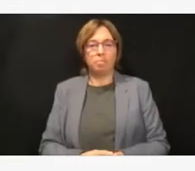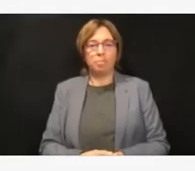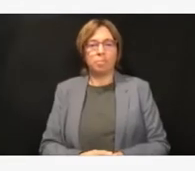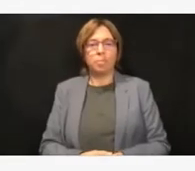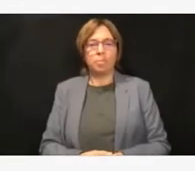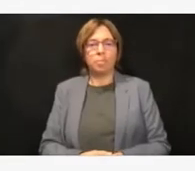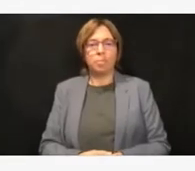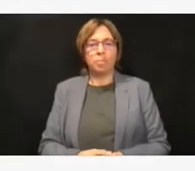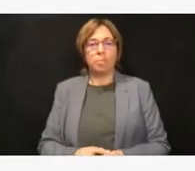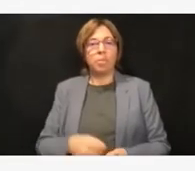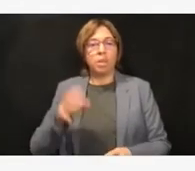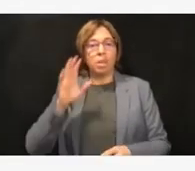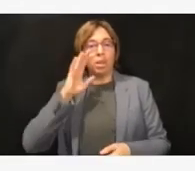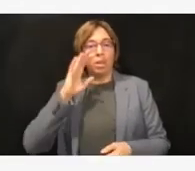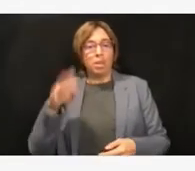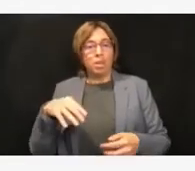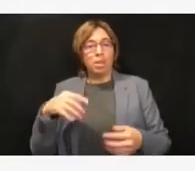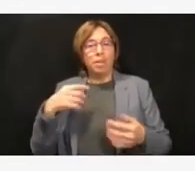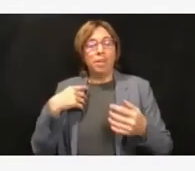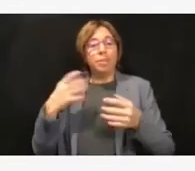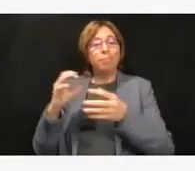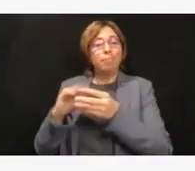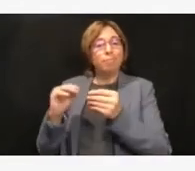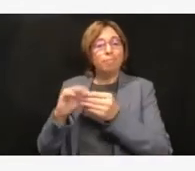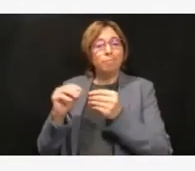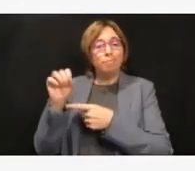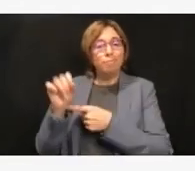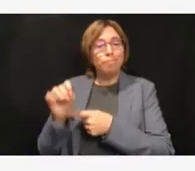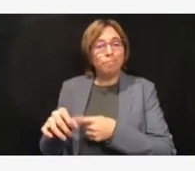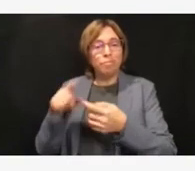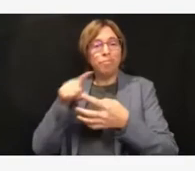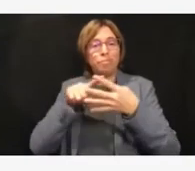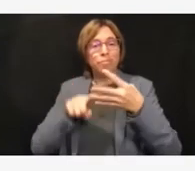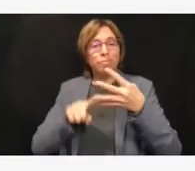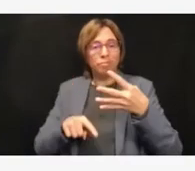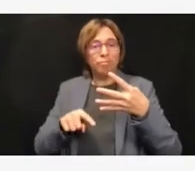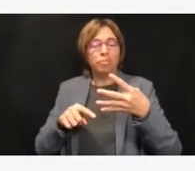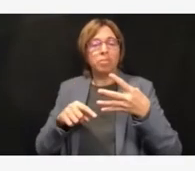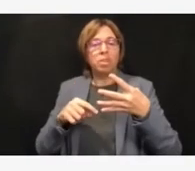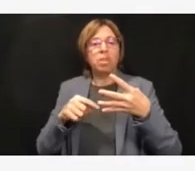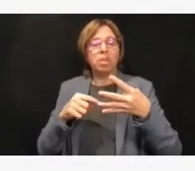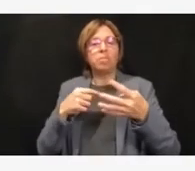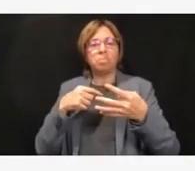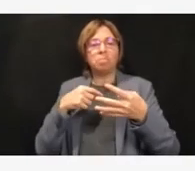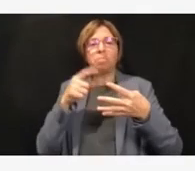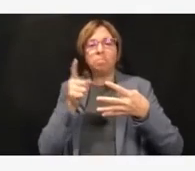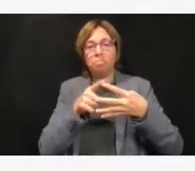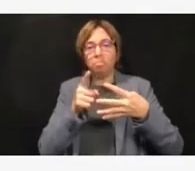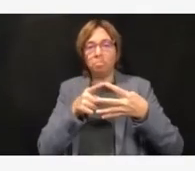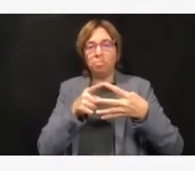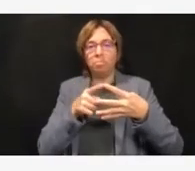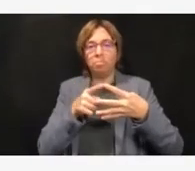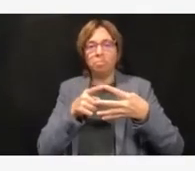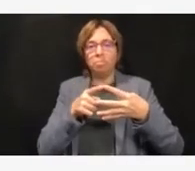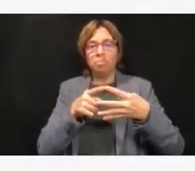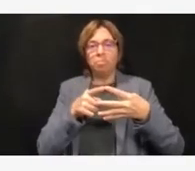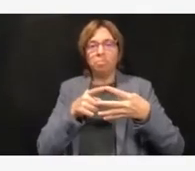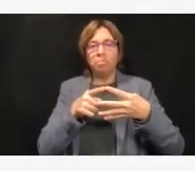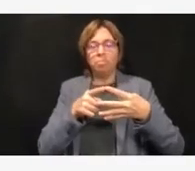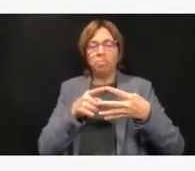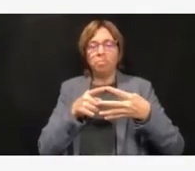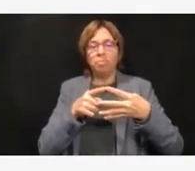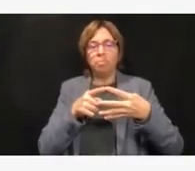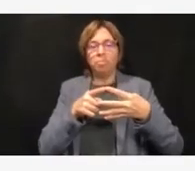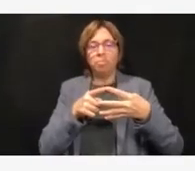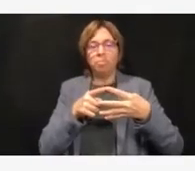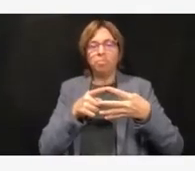around four areas. First, explaining why we communicated that we were no longer